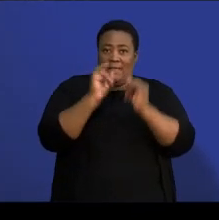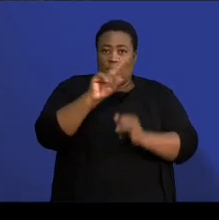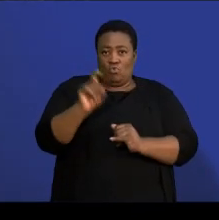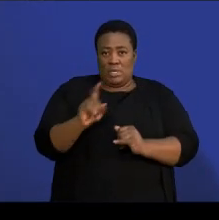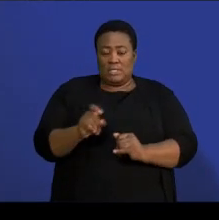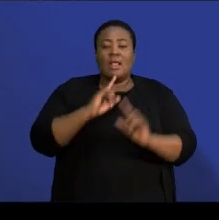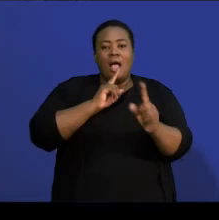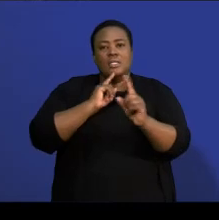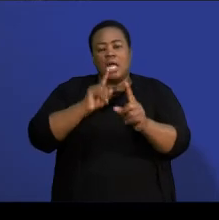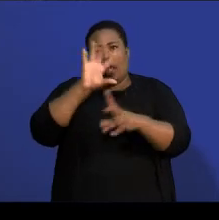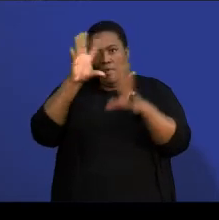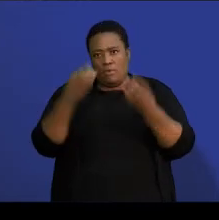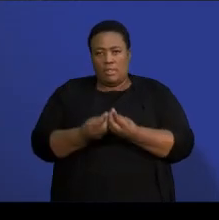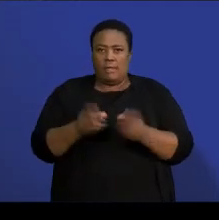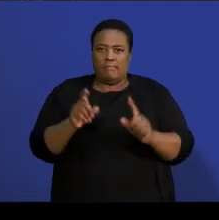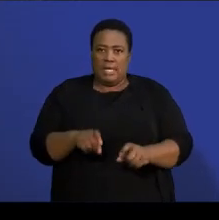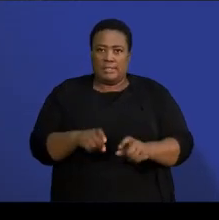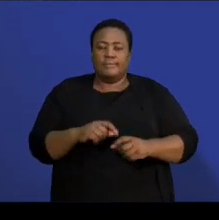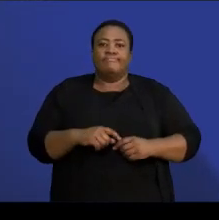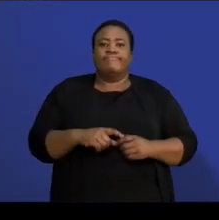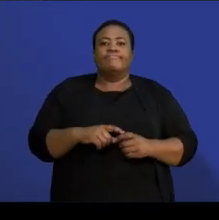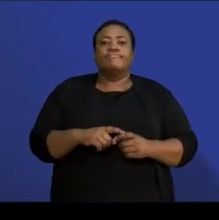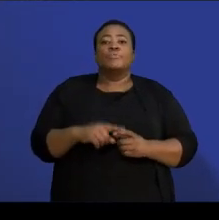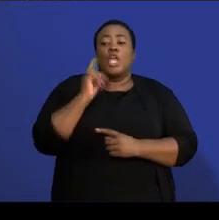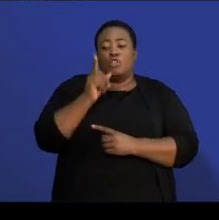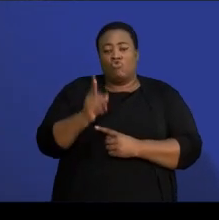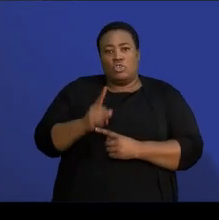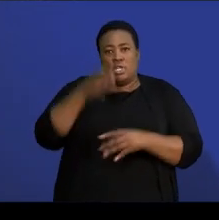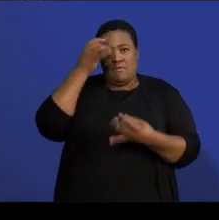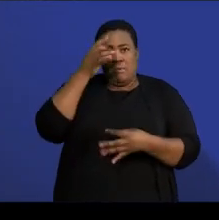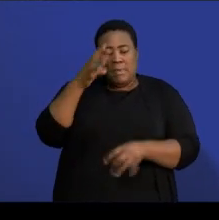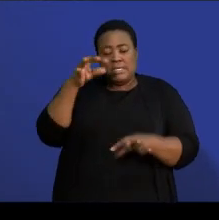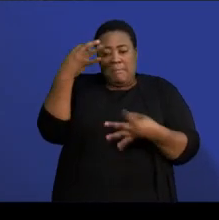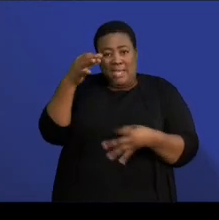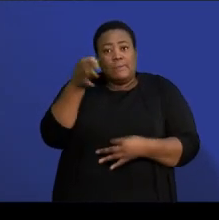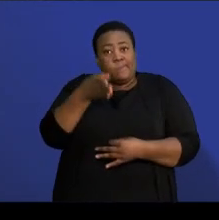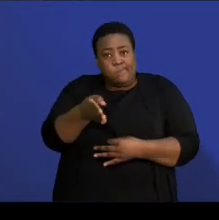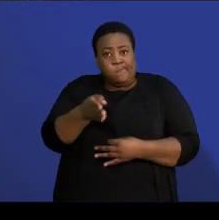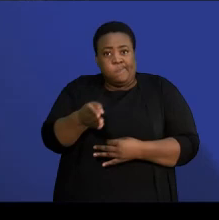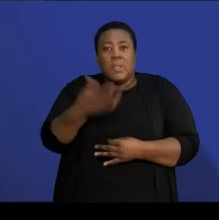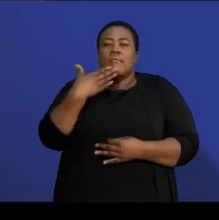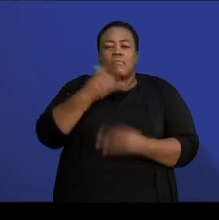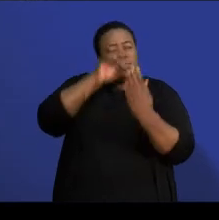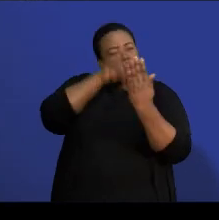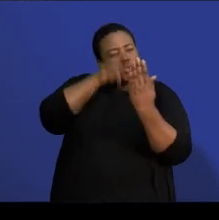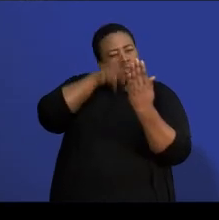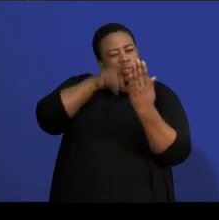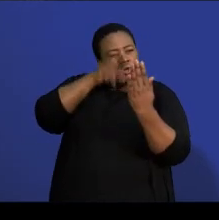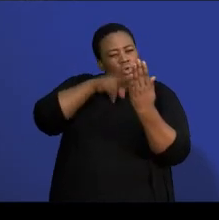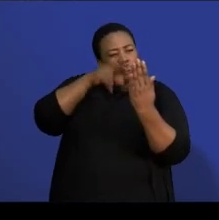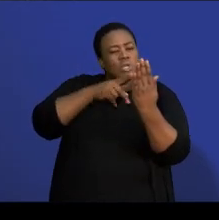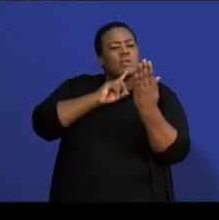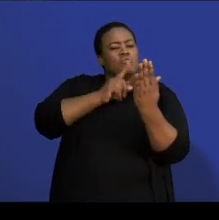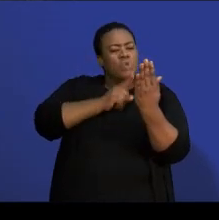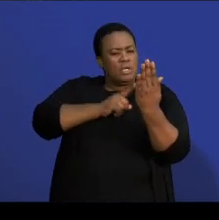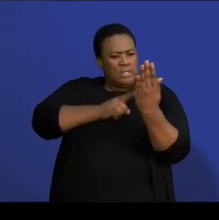The other thing is there is an instruction and information page that is available for you. Please, you need to read the instructions and follow